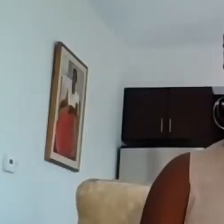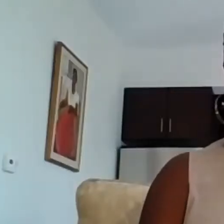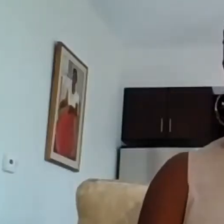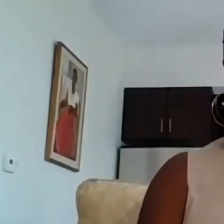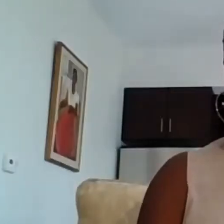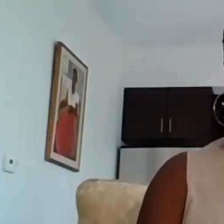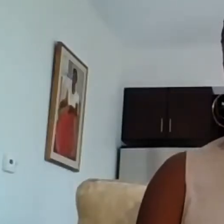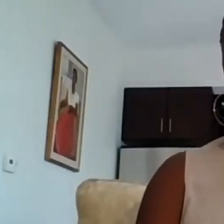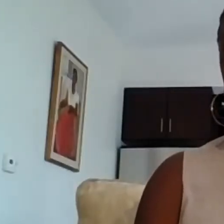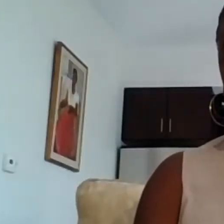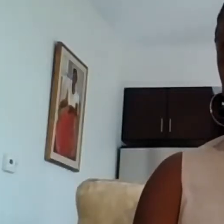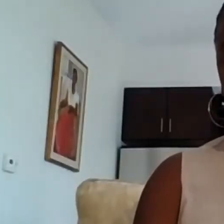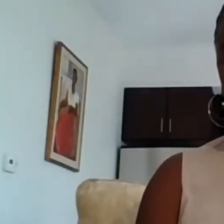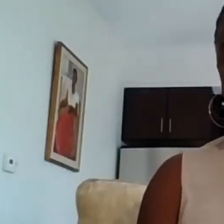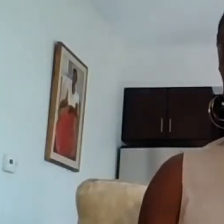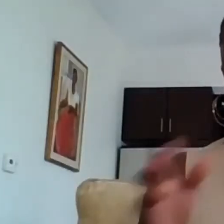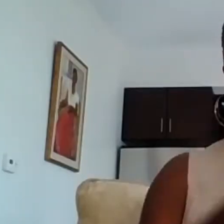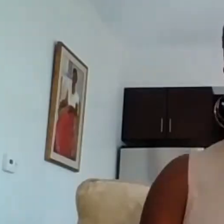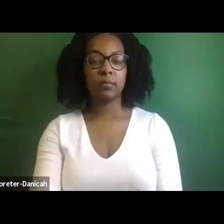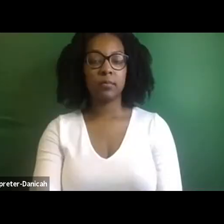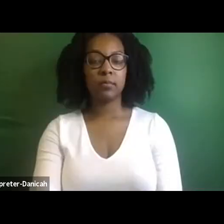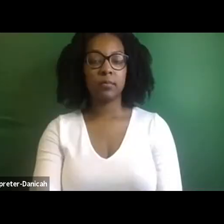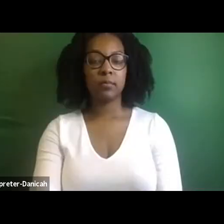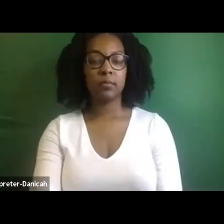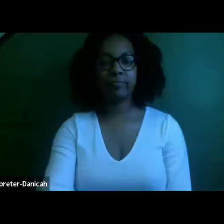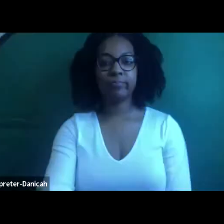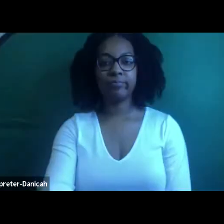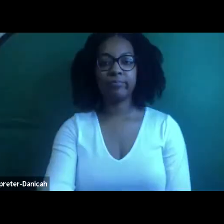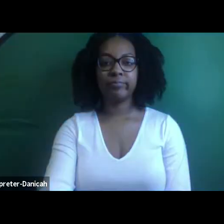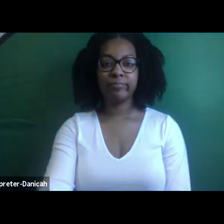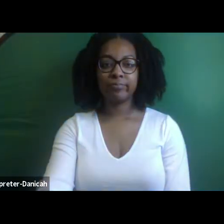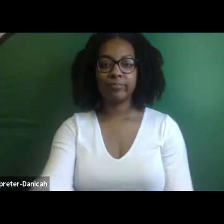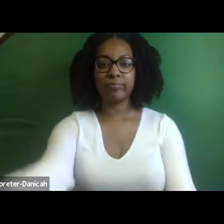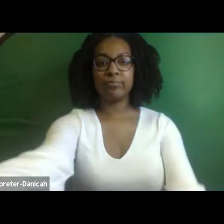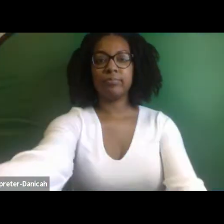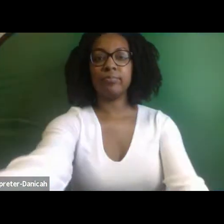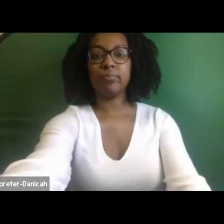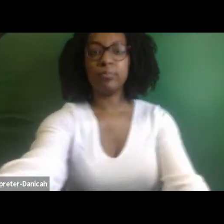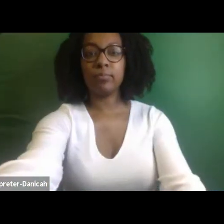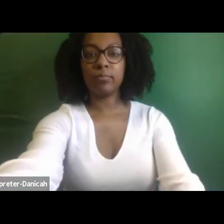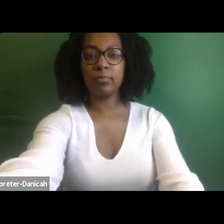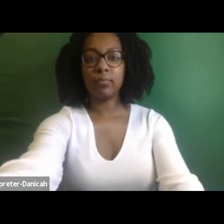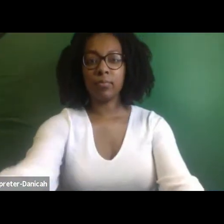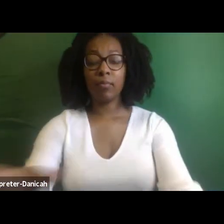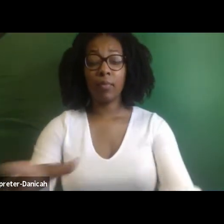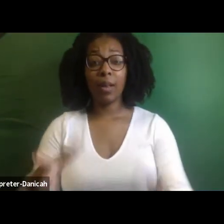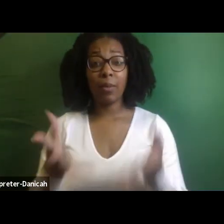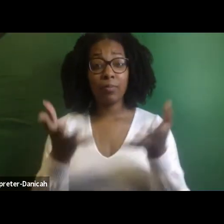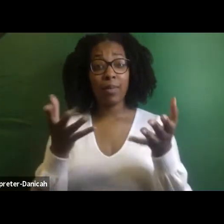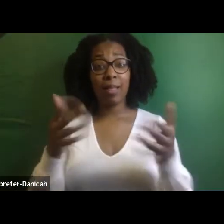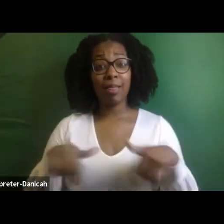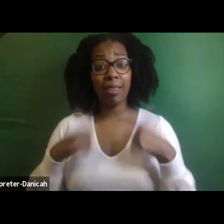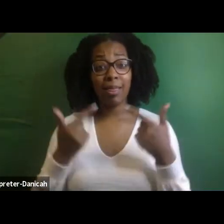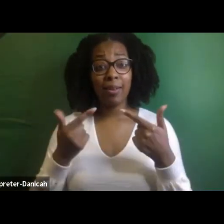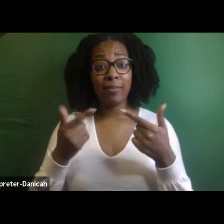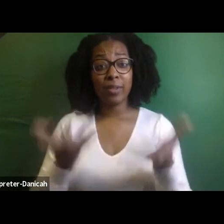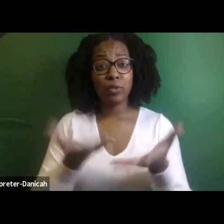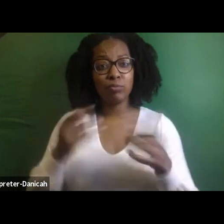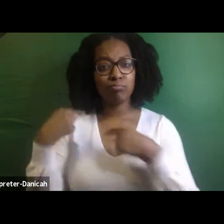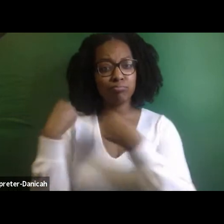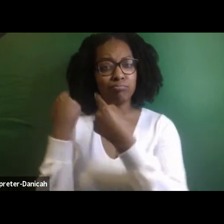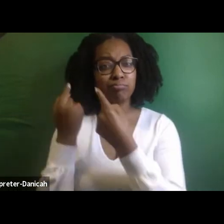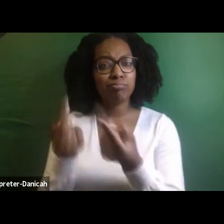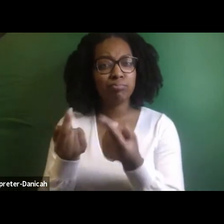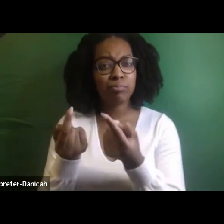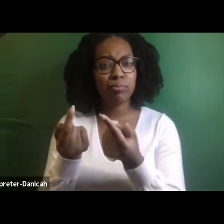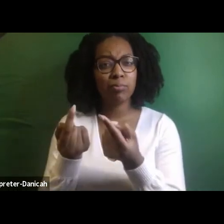love dearly. And since I've been here for the past couple of years, I find myself just going